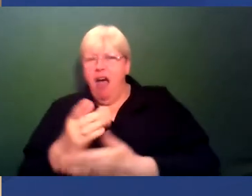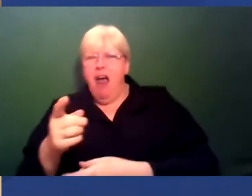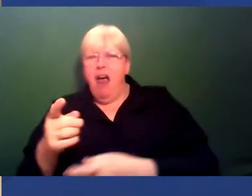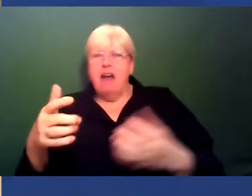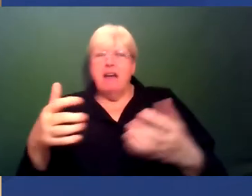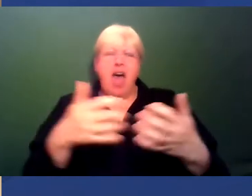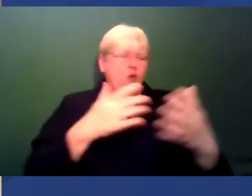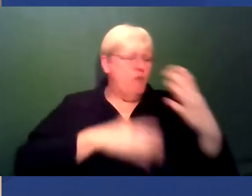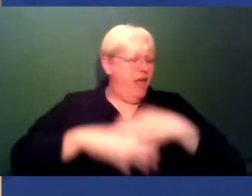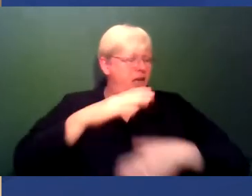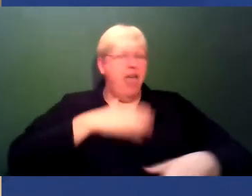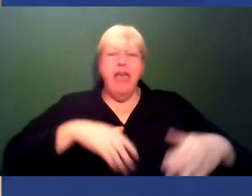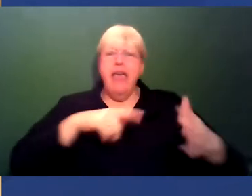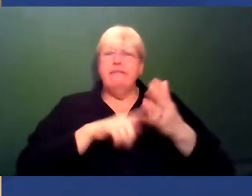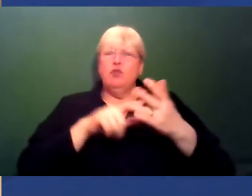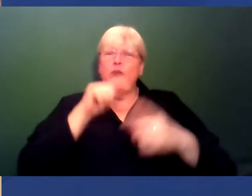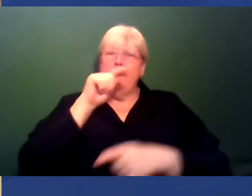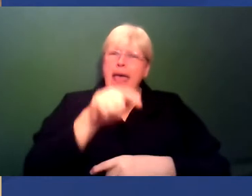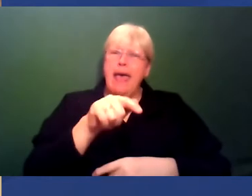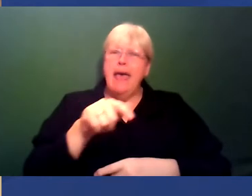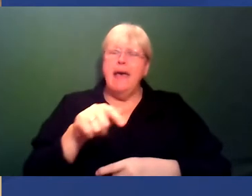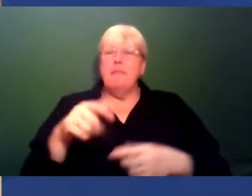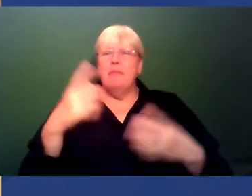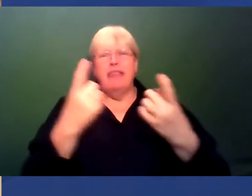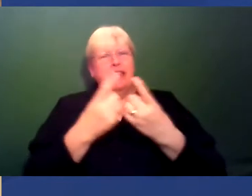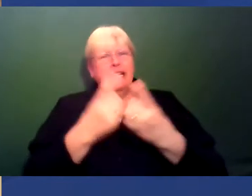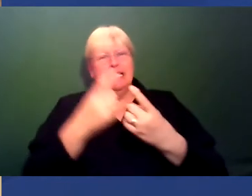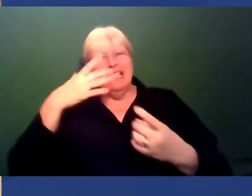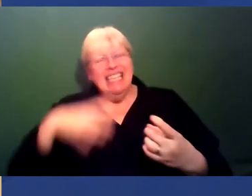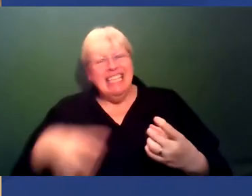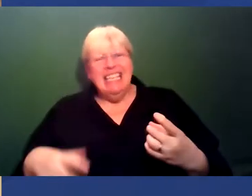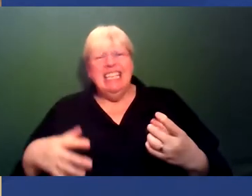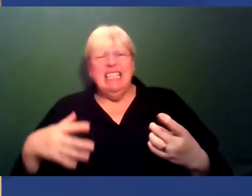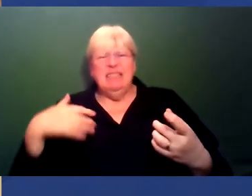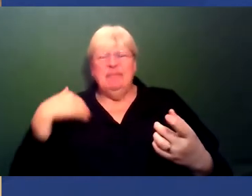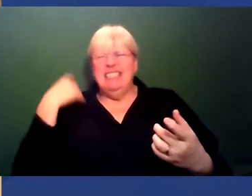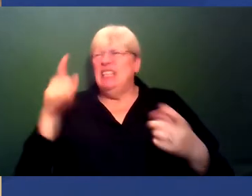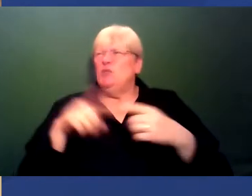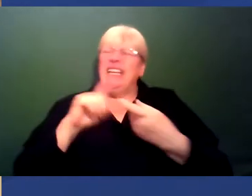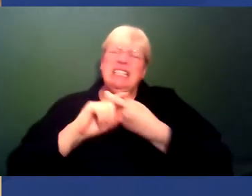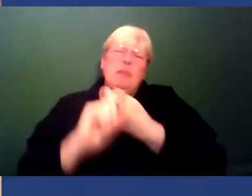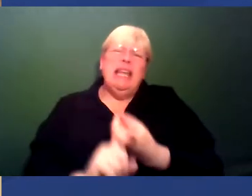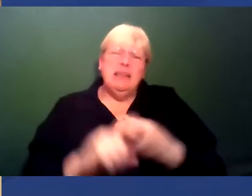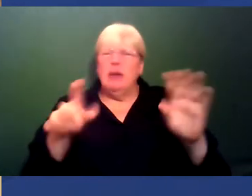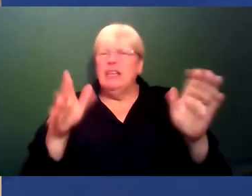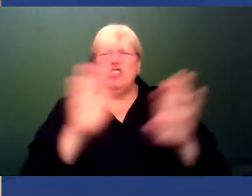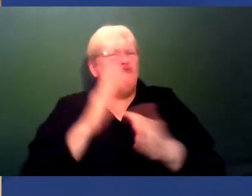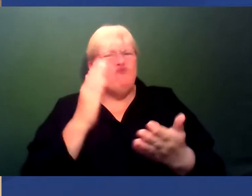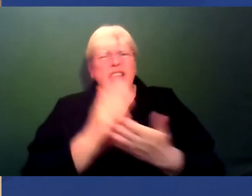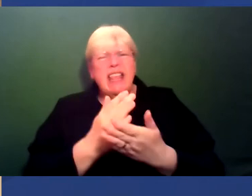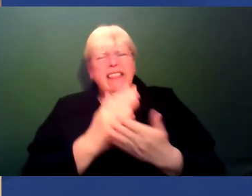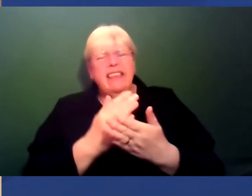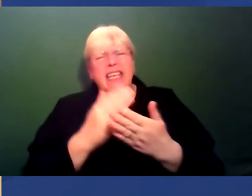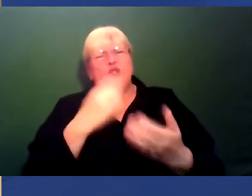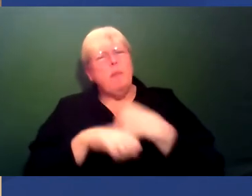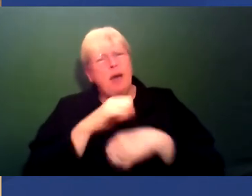towards them, the things that they not need, because it makes it sound like a dependency relationship, and it's not that, but it makes you more aware of